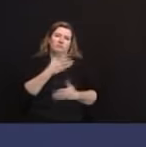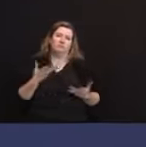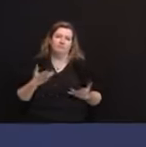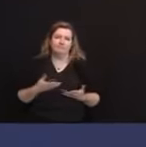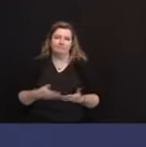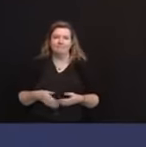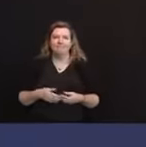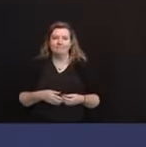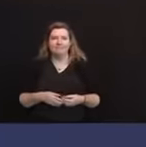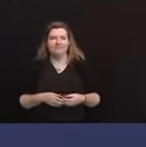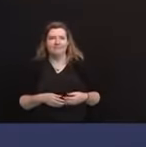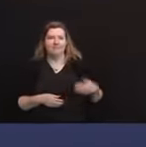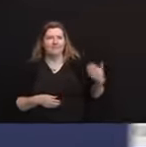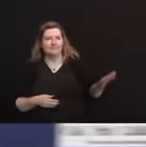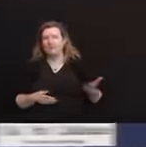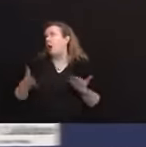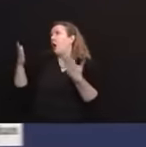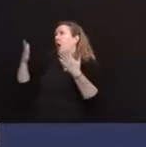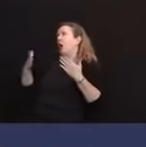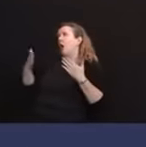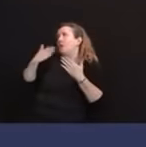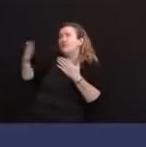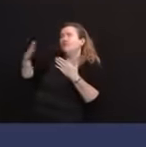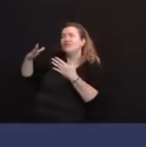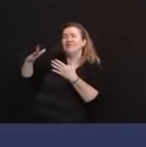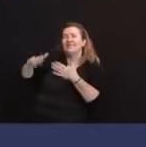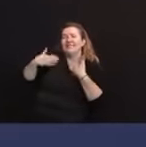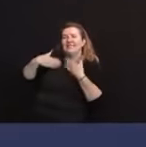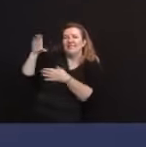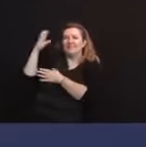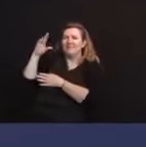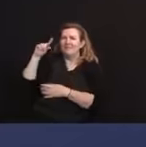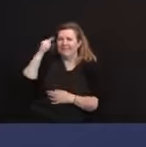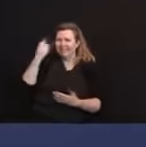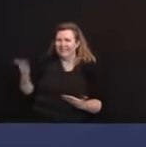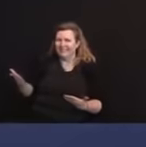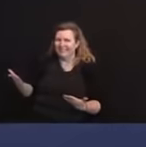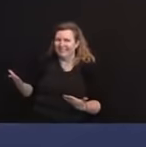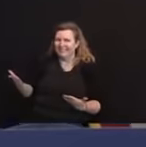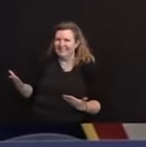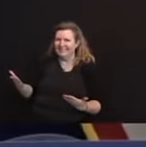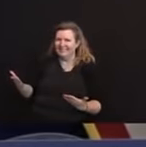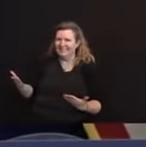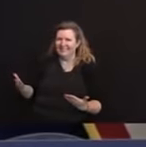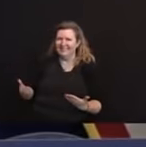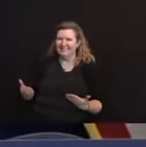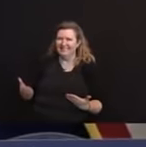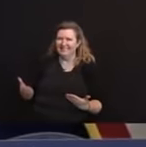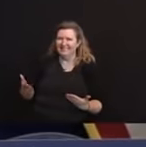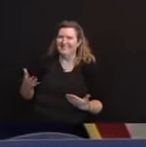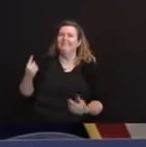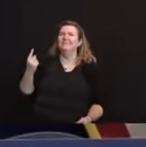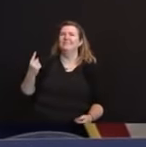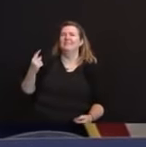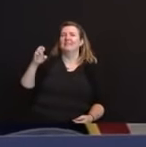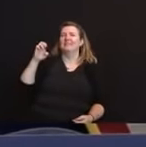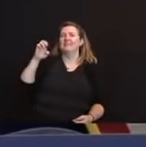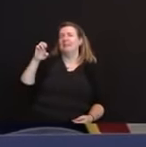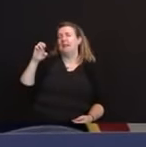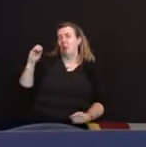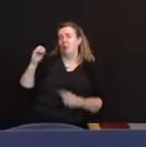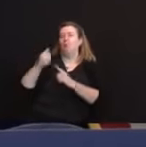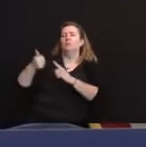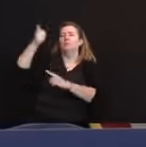Christmas, Governor. Exactly. Good afternoon, everybody. Since we last met, just one EO violation and that was in